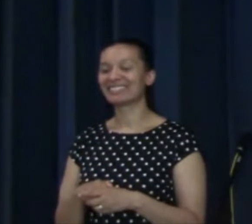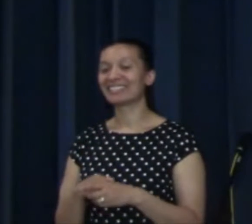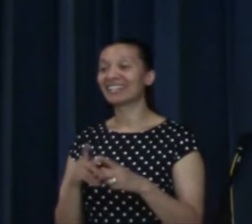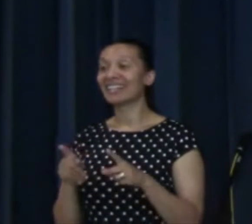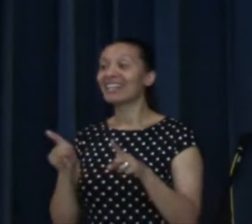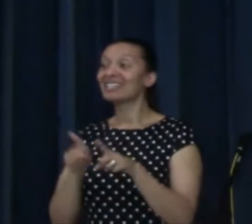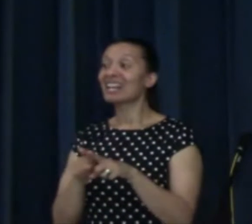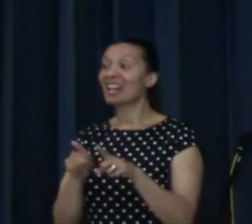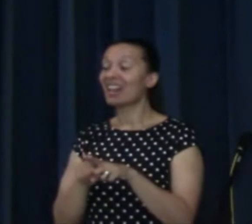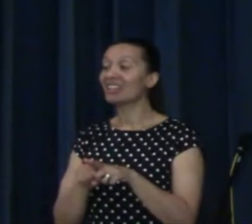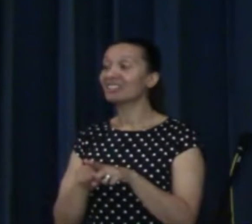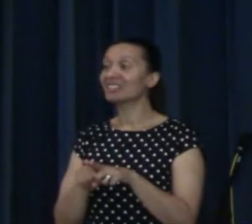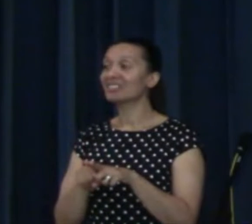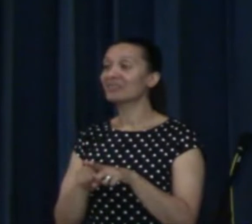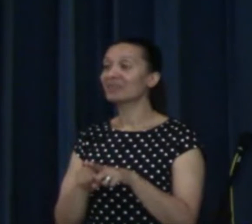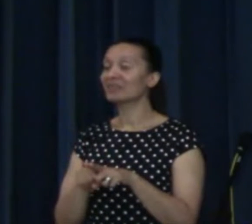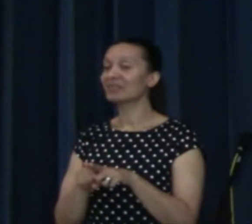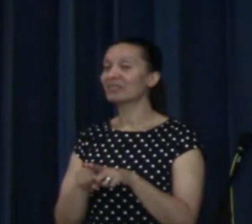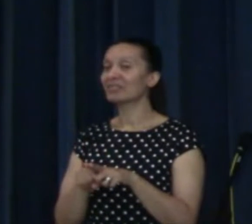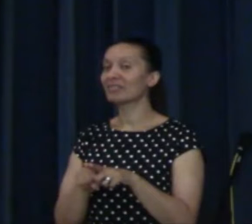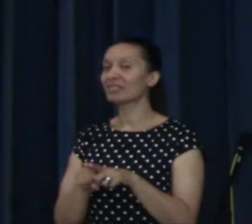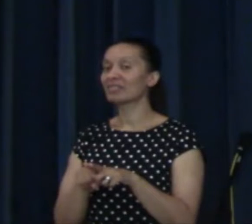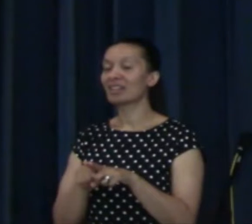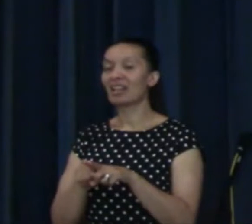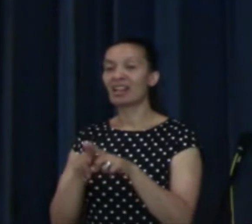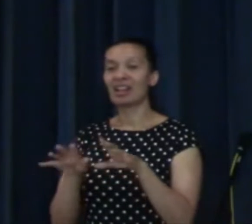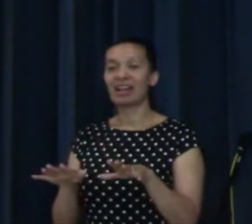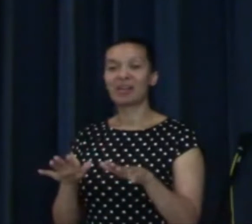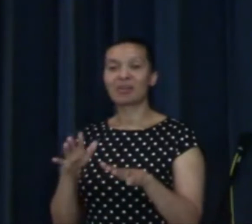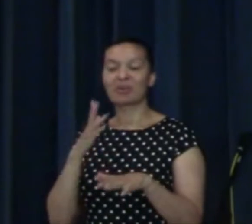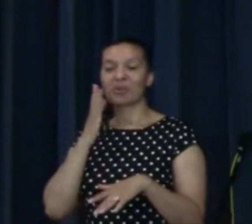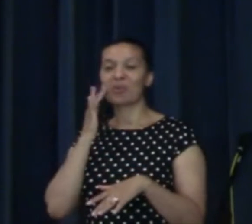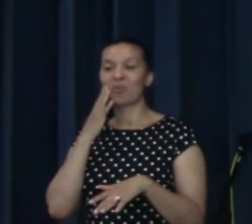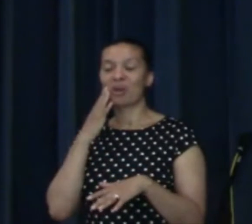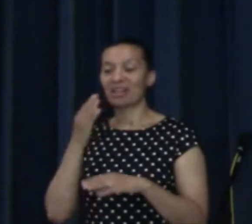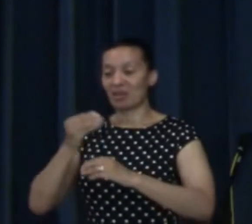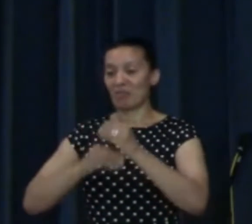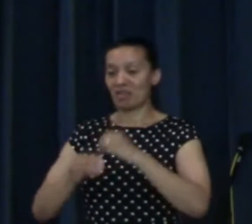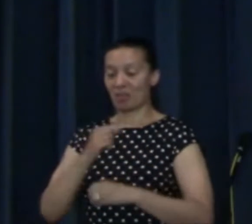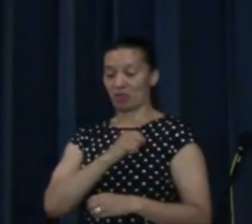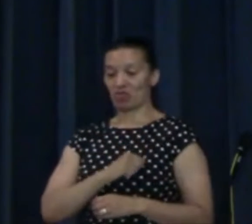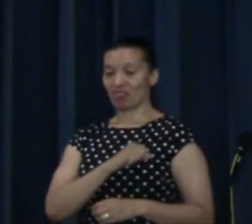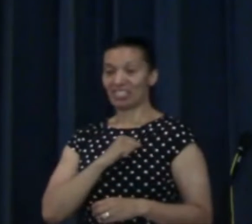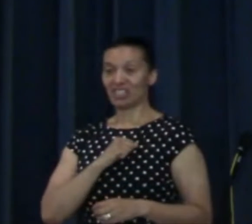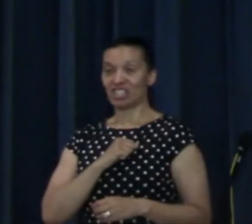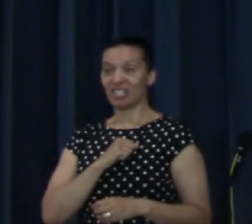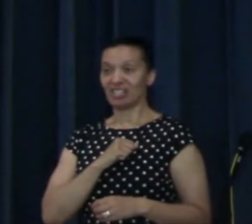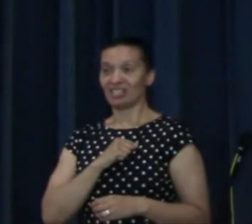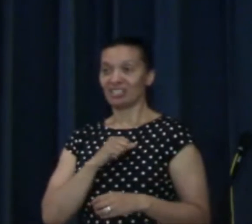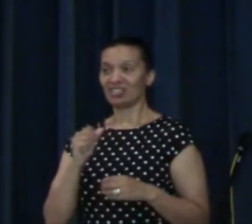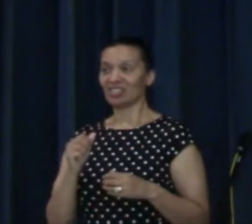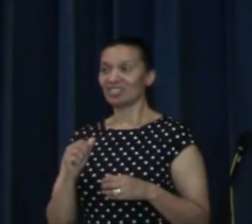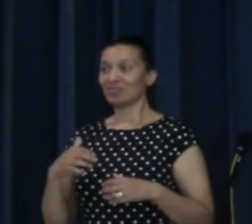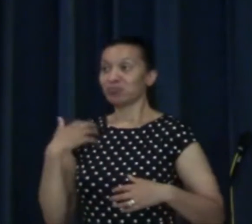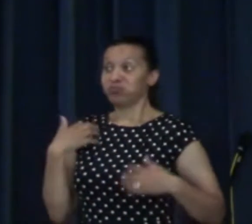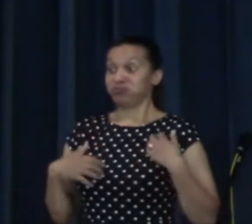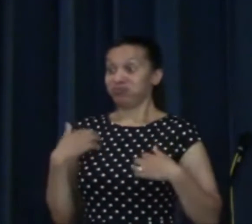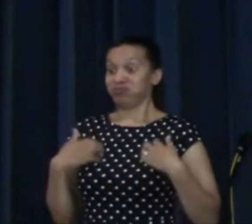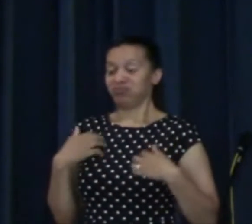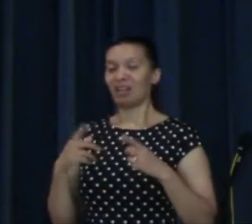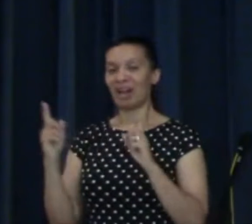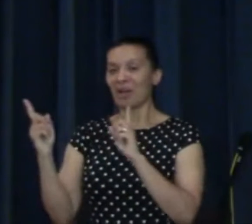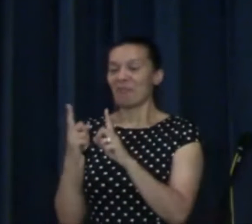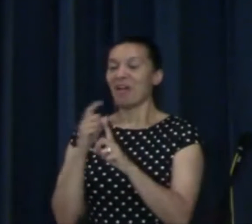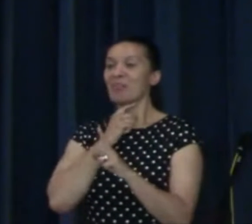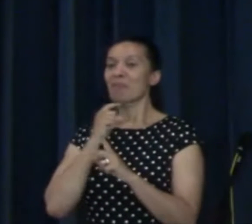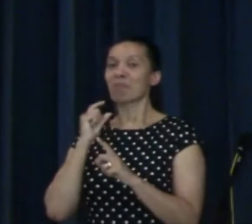It's like that when we've become Christians, isn't it? We're excited. I remember when I became a Christian and I met the minister of the